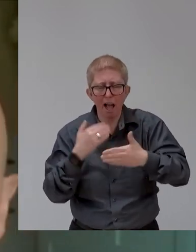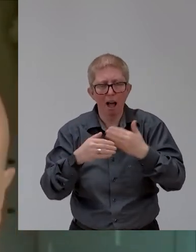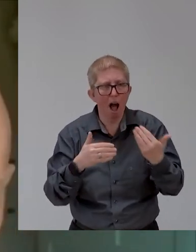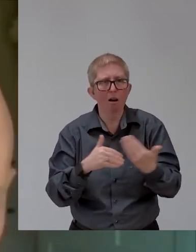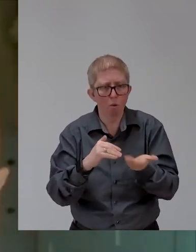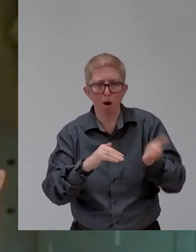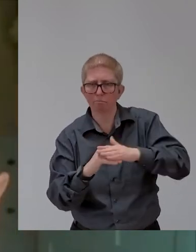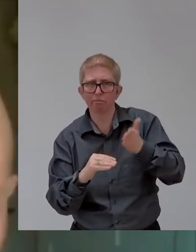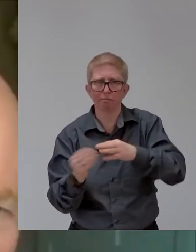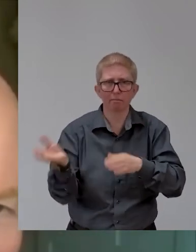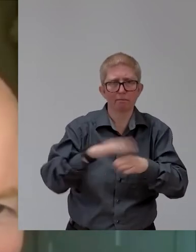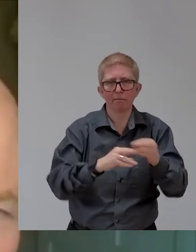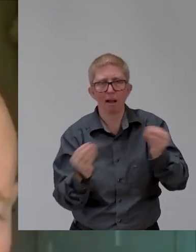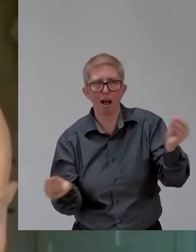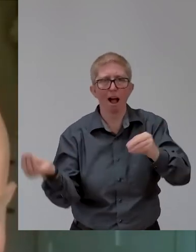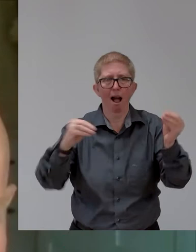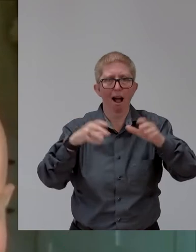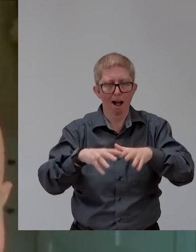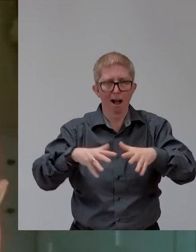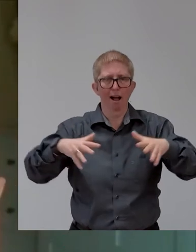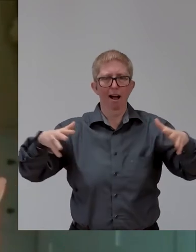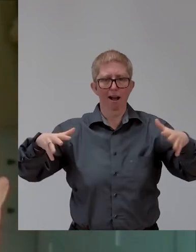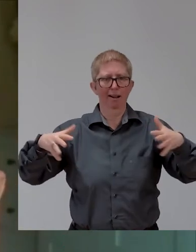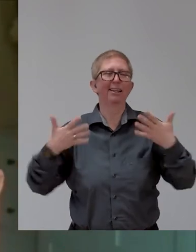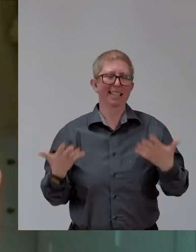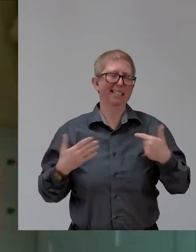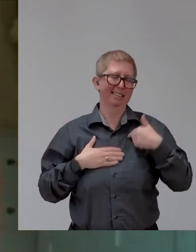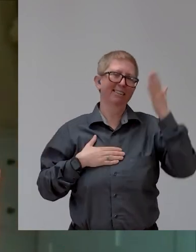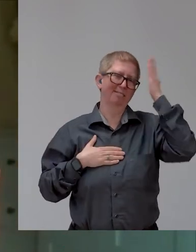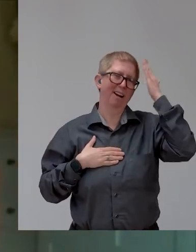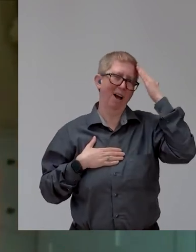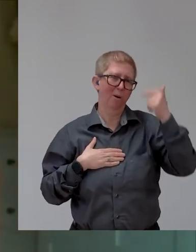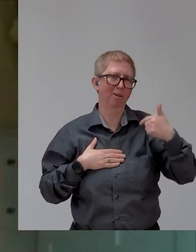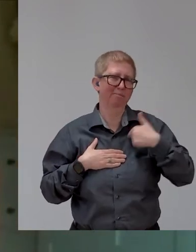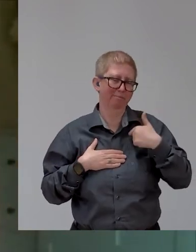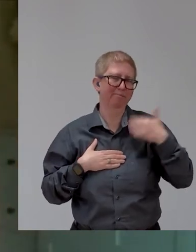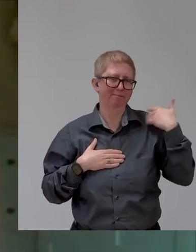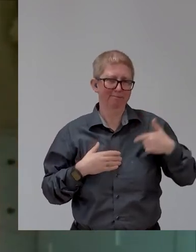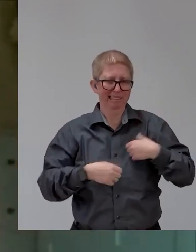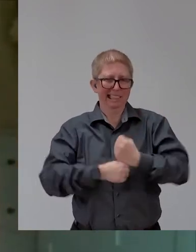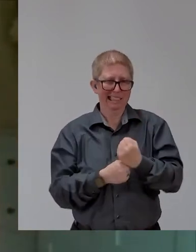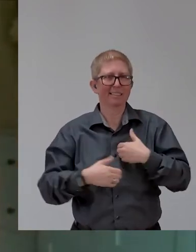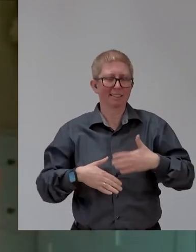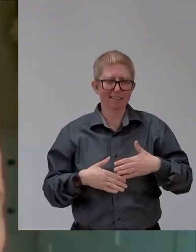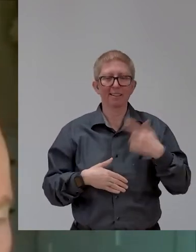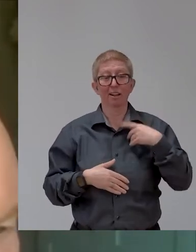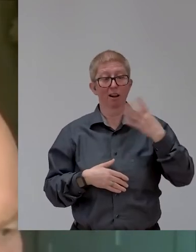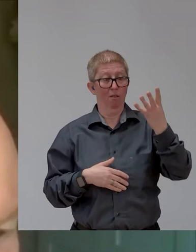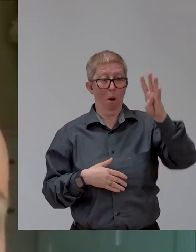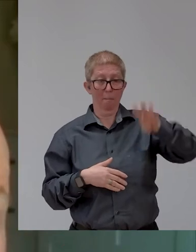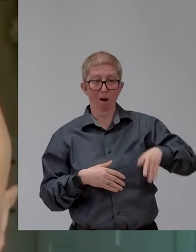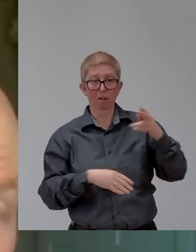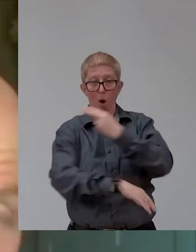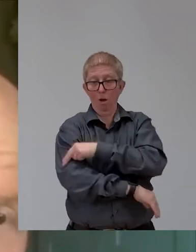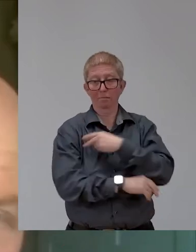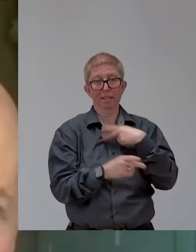for obvious reasons. I've been in hospital for four and a half months and, you know, you, you know, things rub off on you. learn a lot from the medical professionals